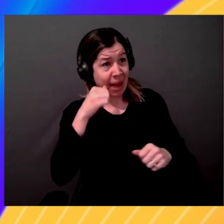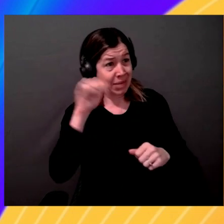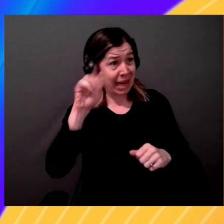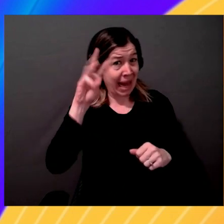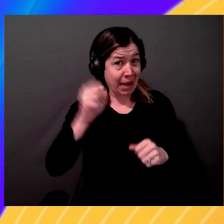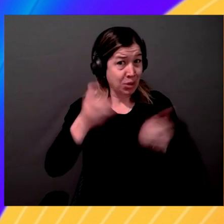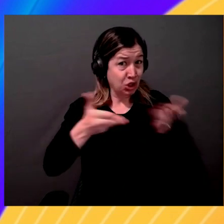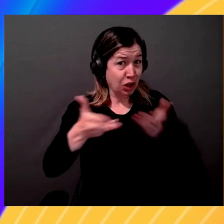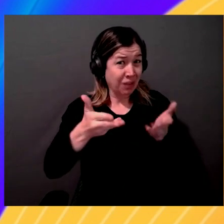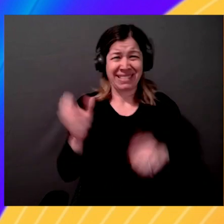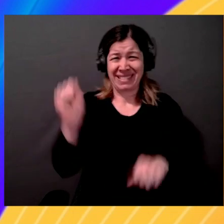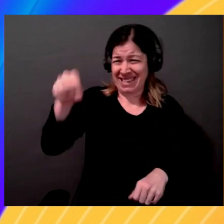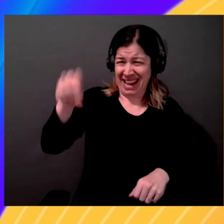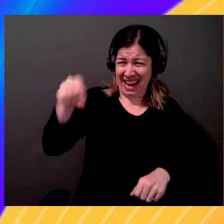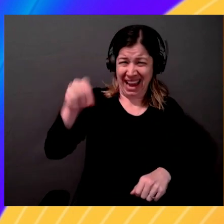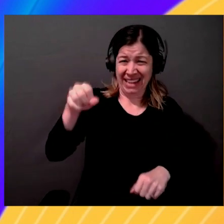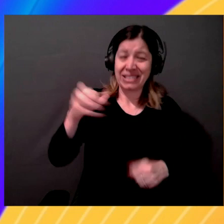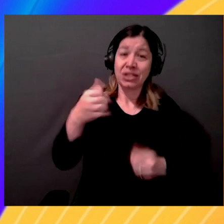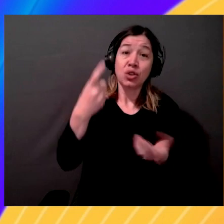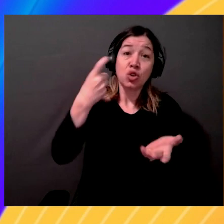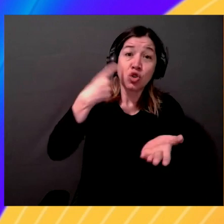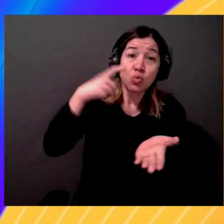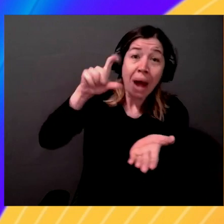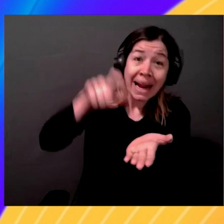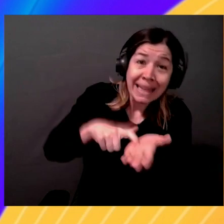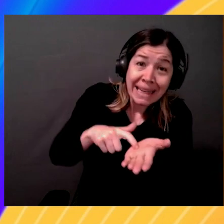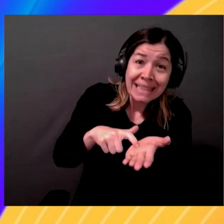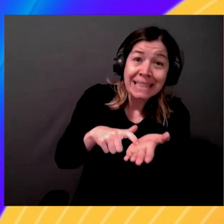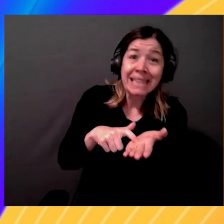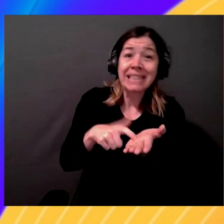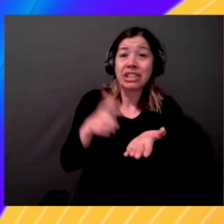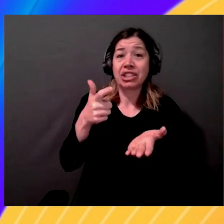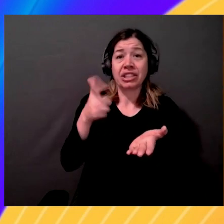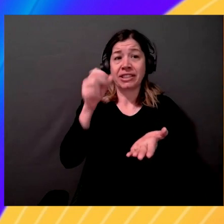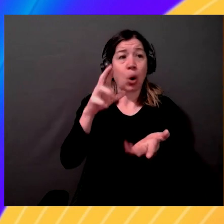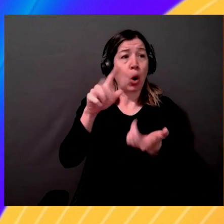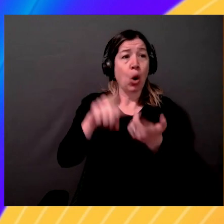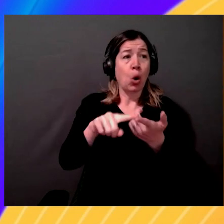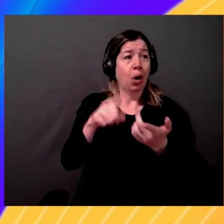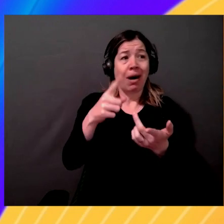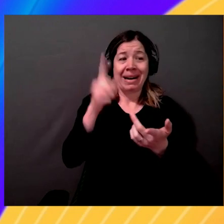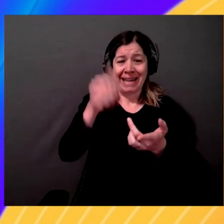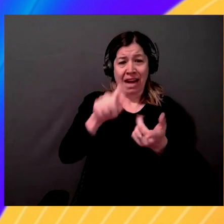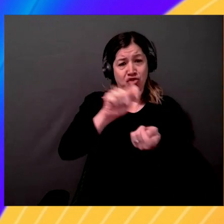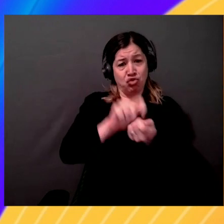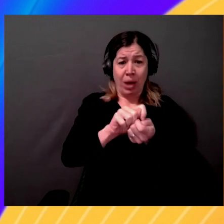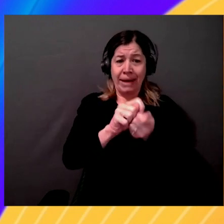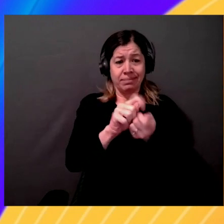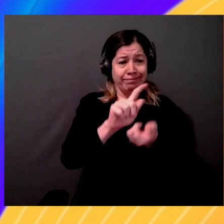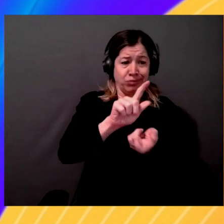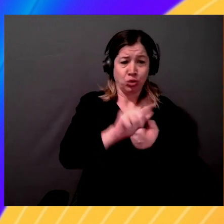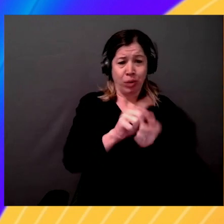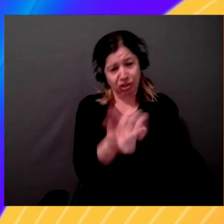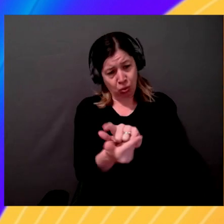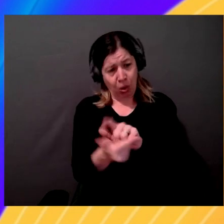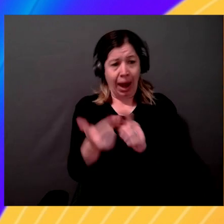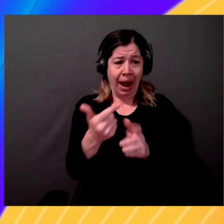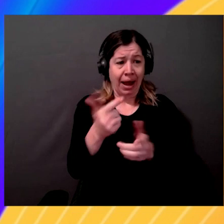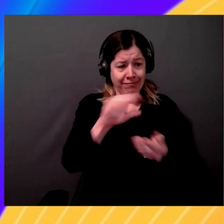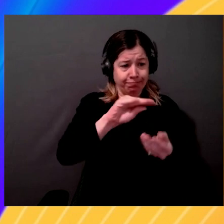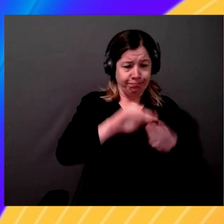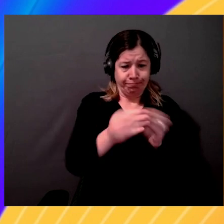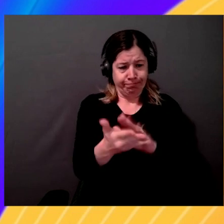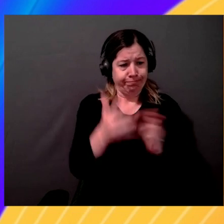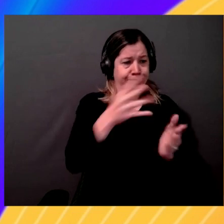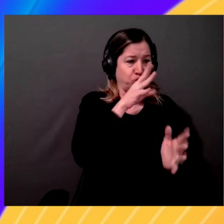maybe even transcribe or medical documents and records for some discoverability between the way that can help